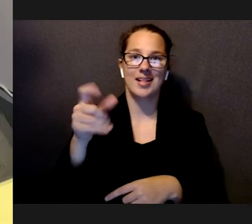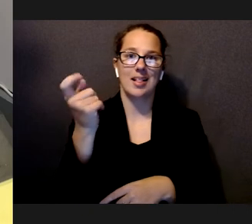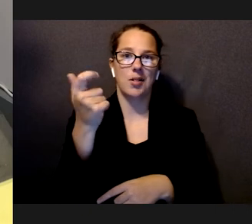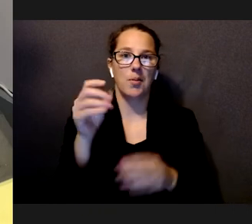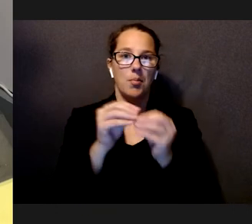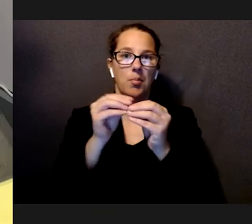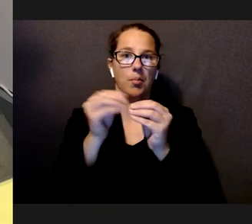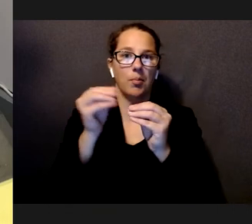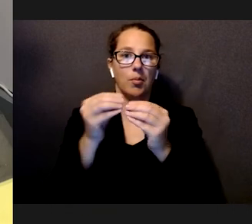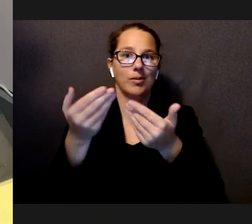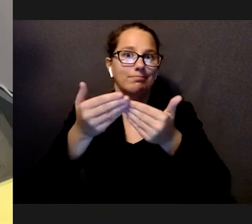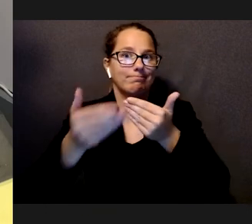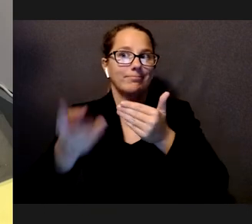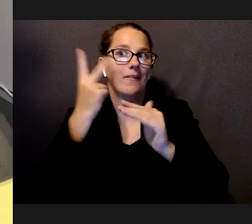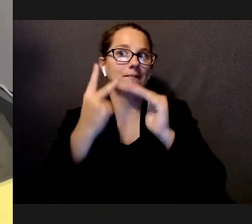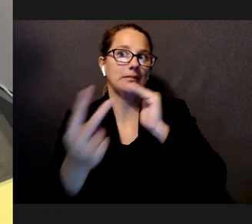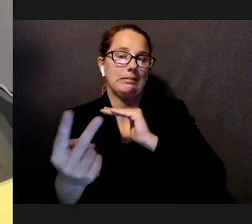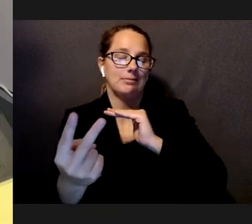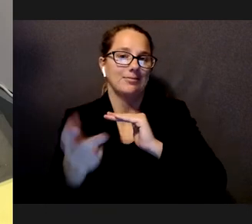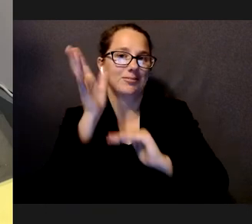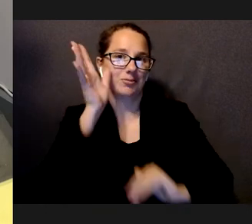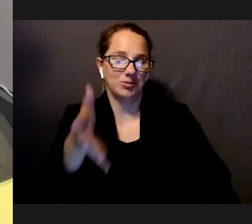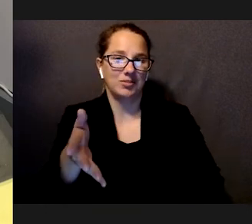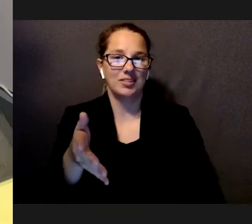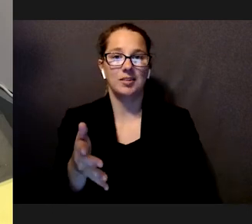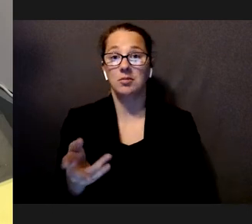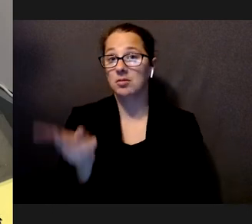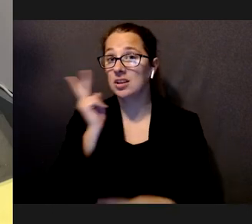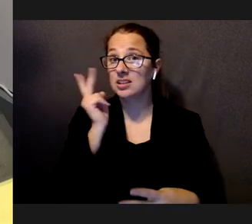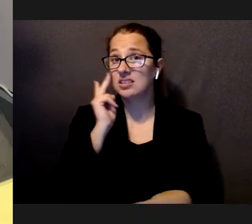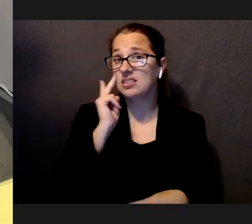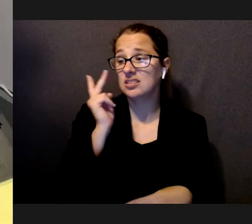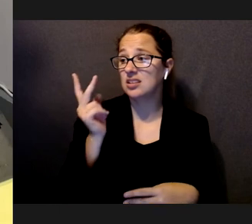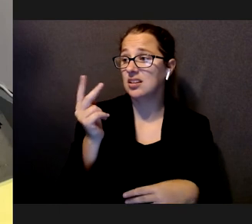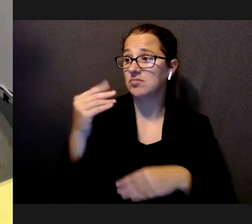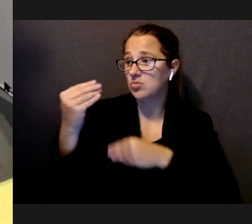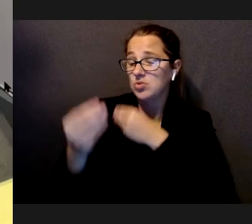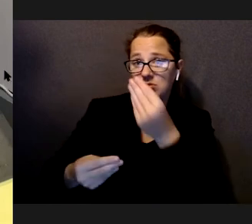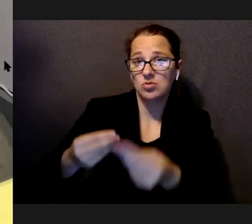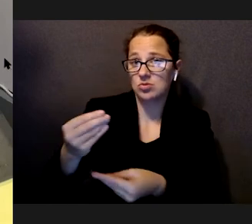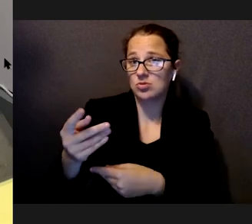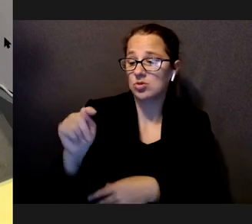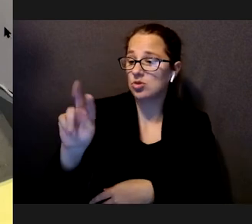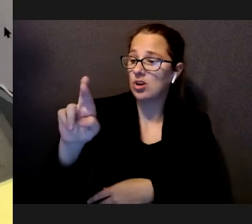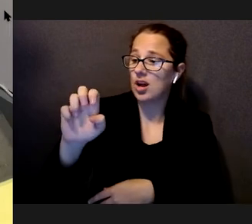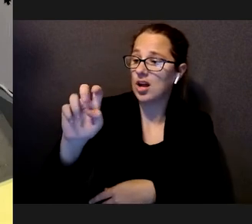see trends that promise to have projectors,